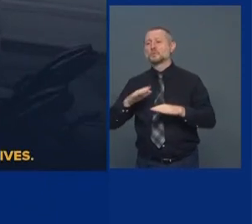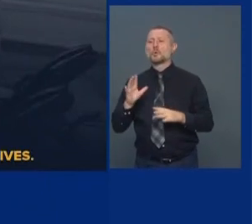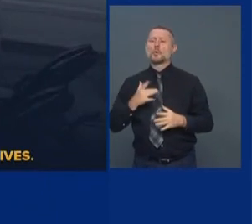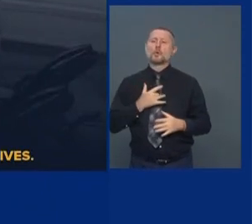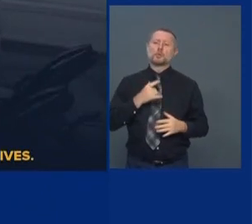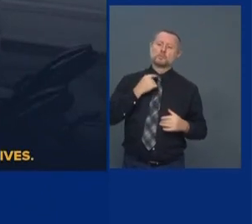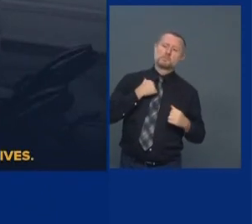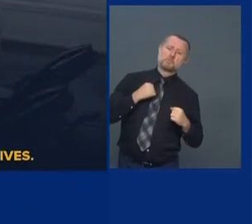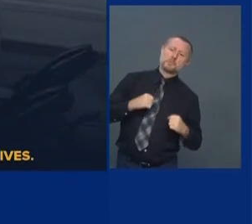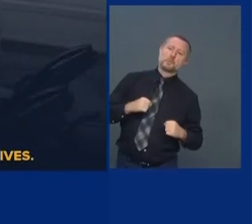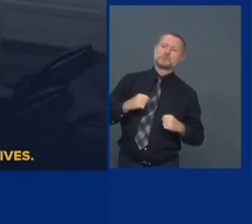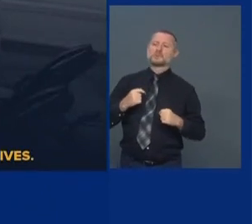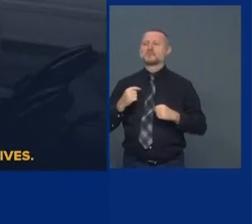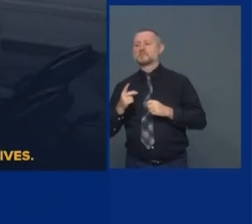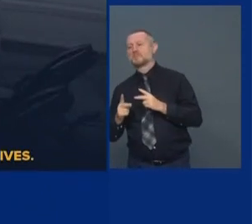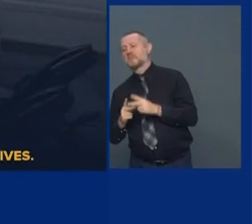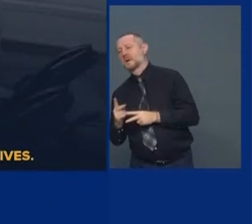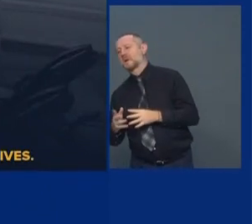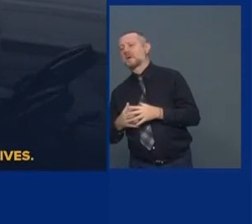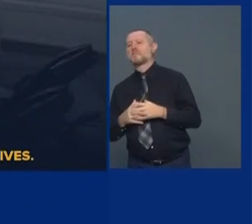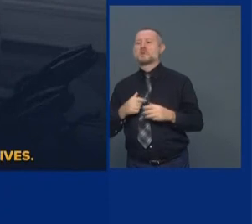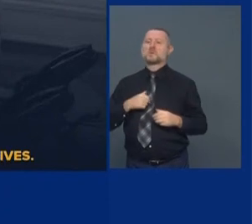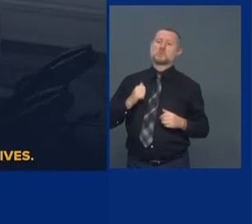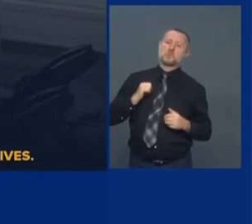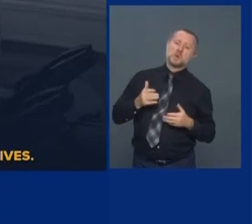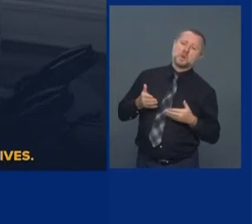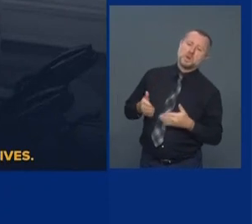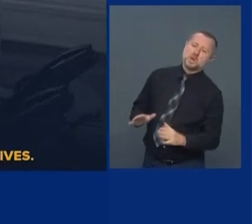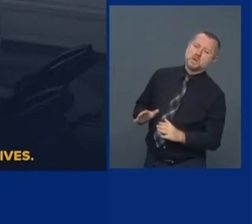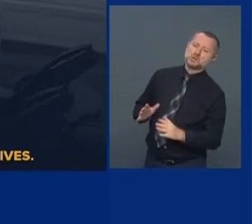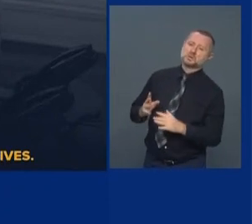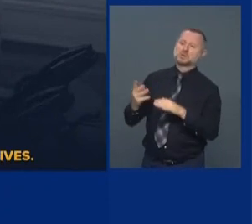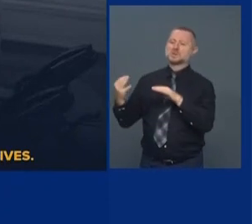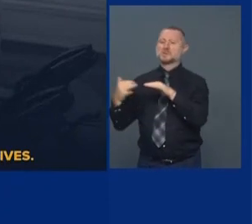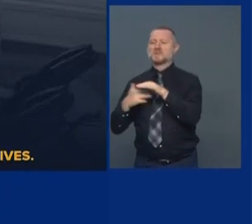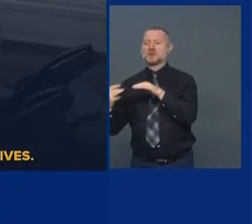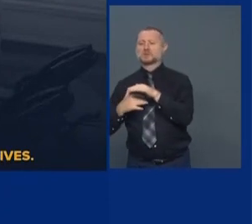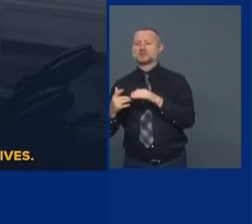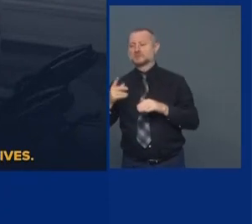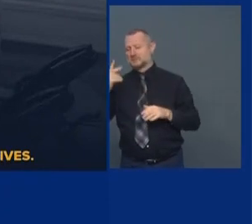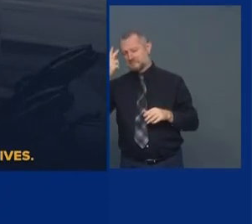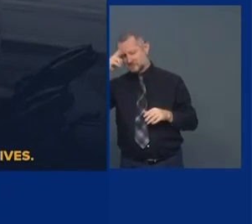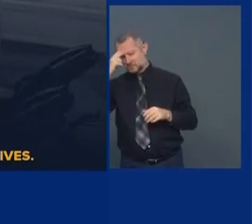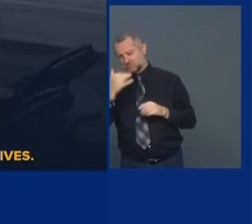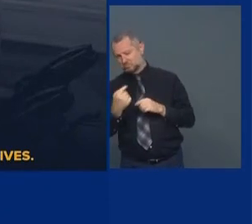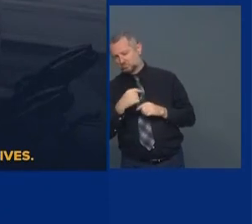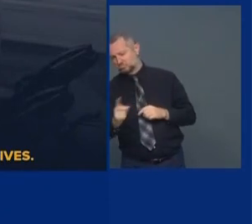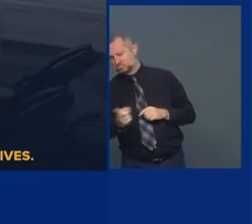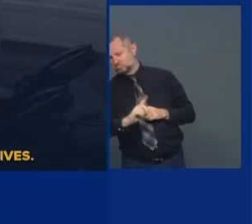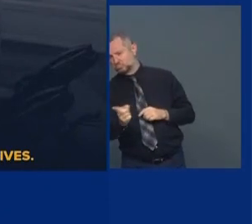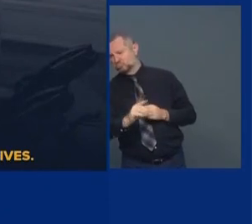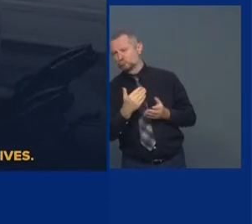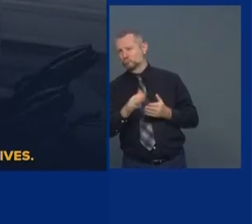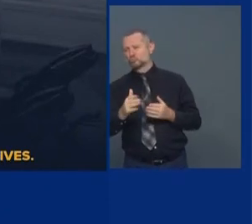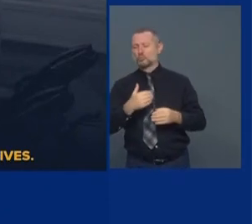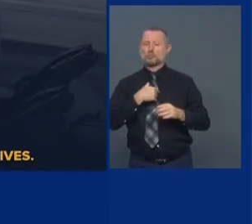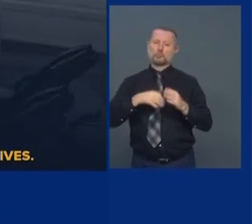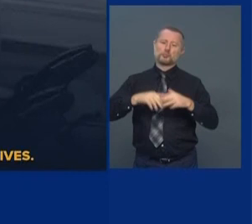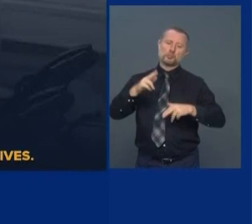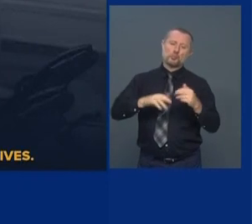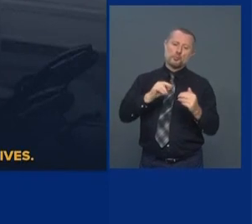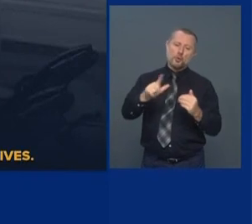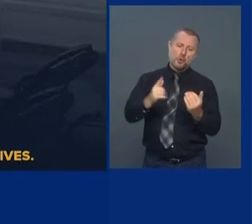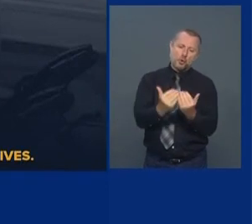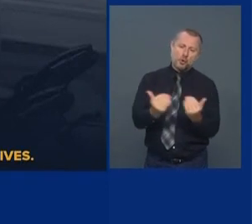this nation. We're not going to let the immigrants come across the southern border. We're going to create a wall. Why didn't you stop the virus?